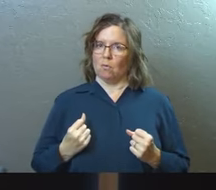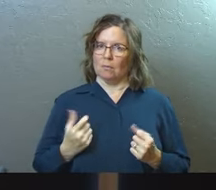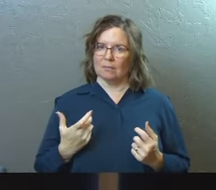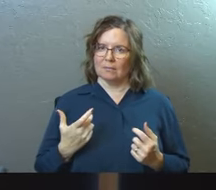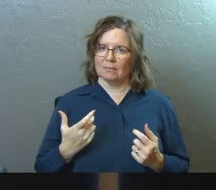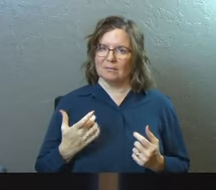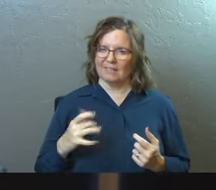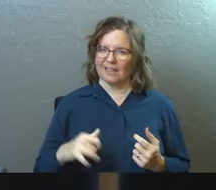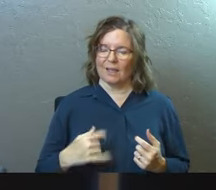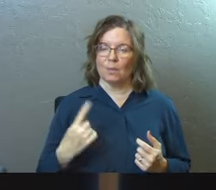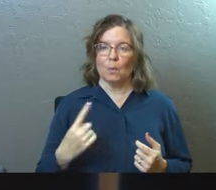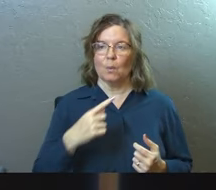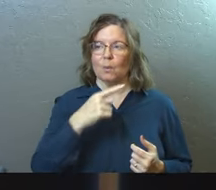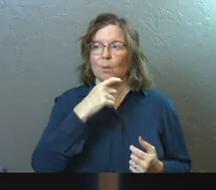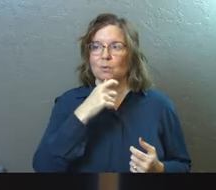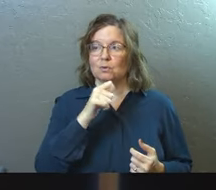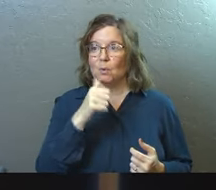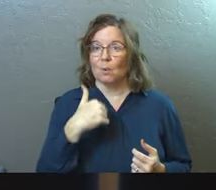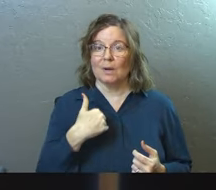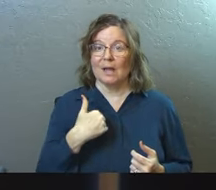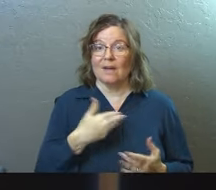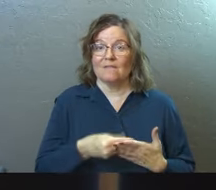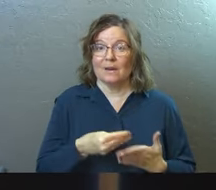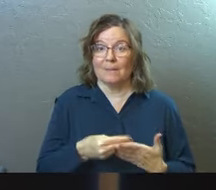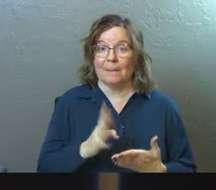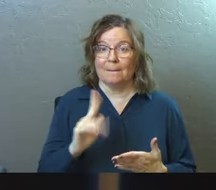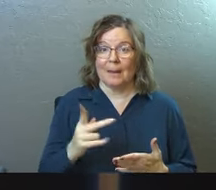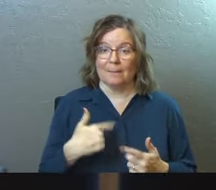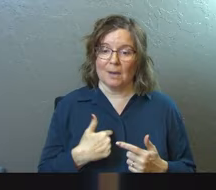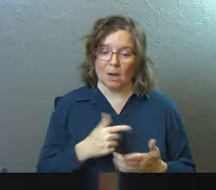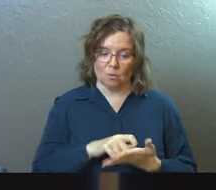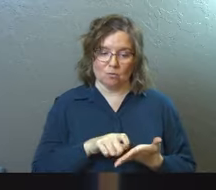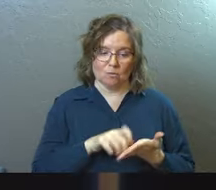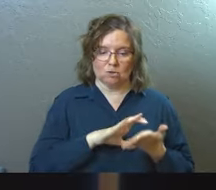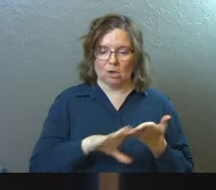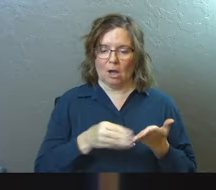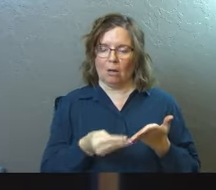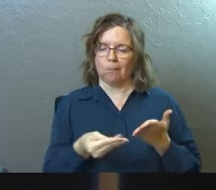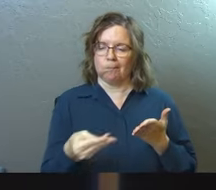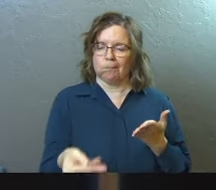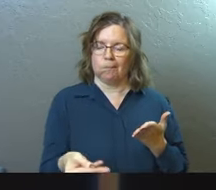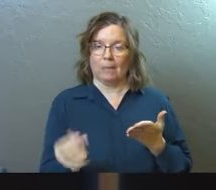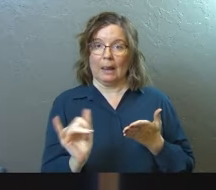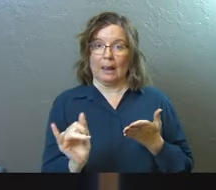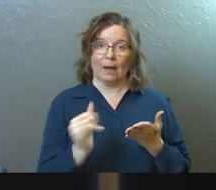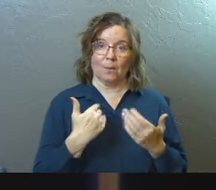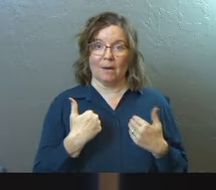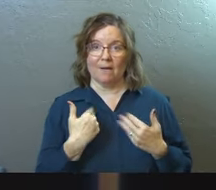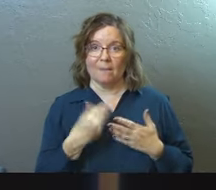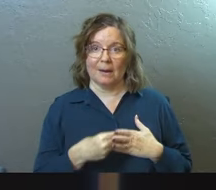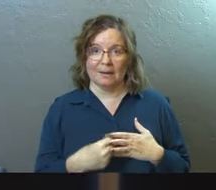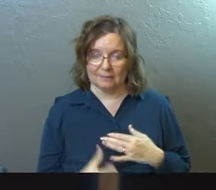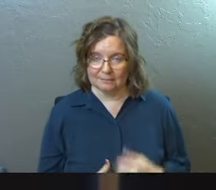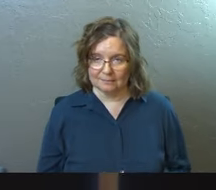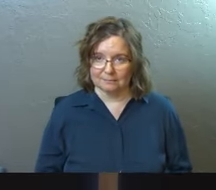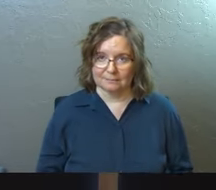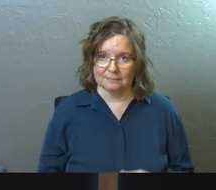blustery. We're like those ones who don't have any money in the bank yet. We're writing checks as if we do.